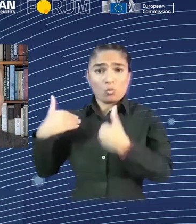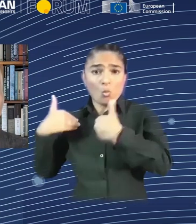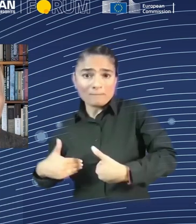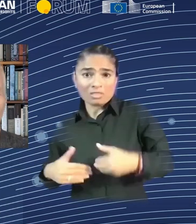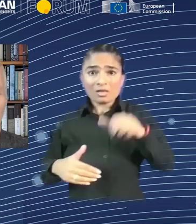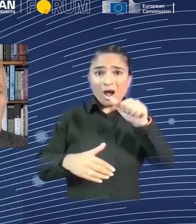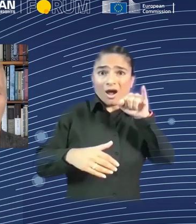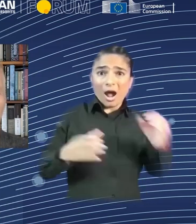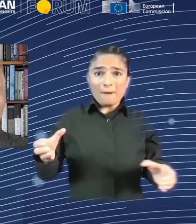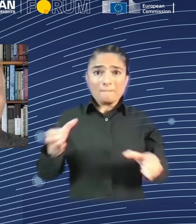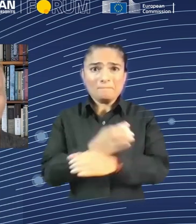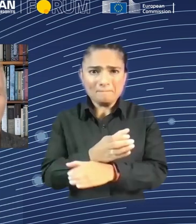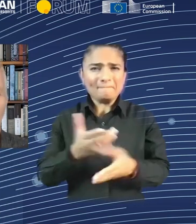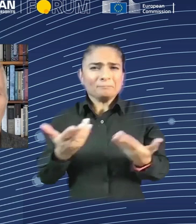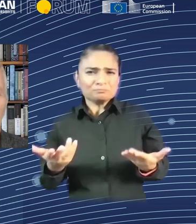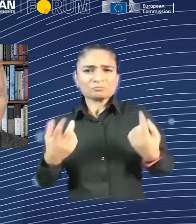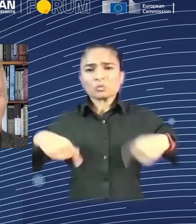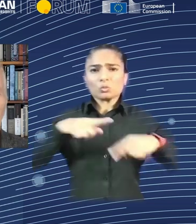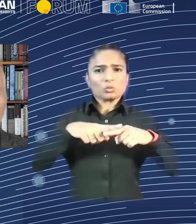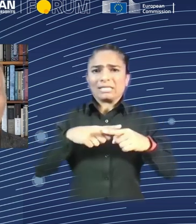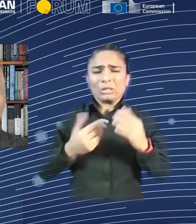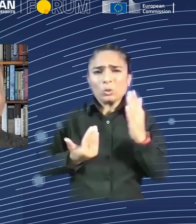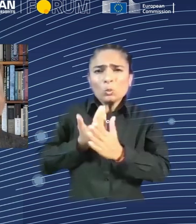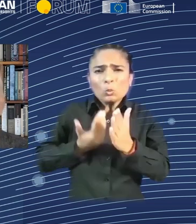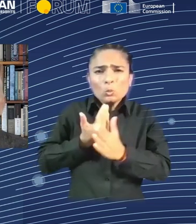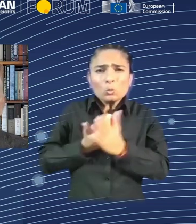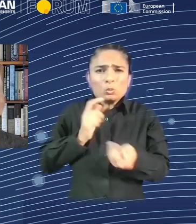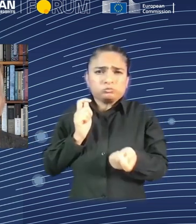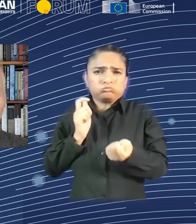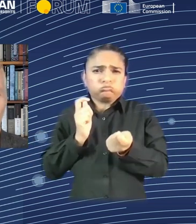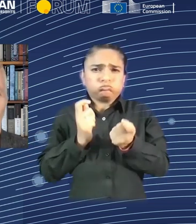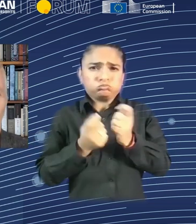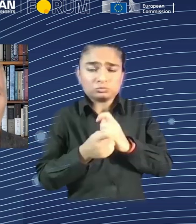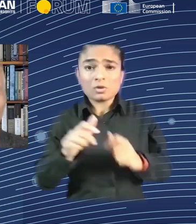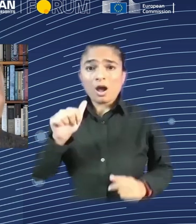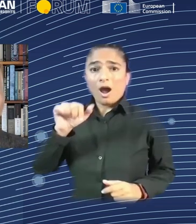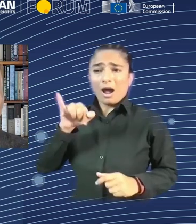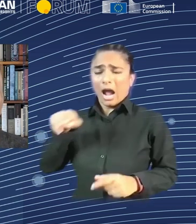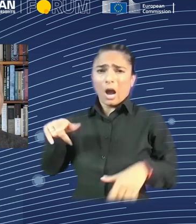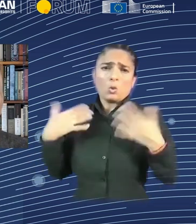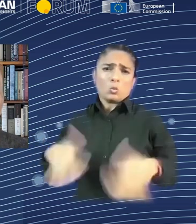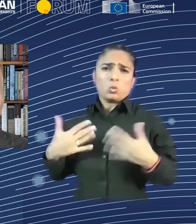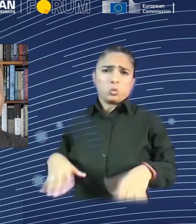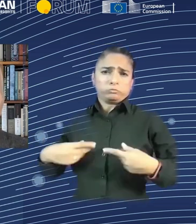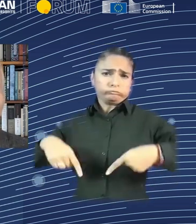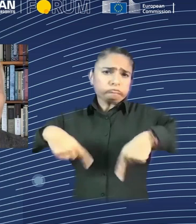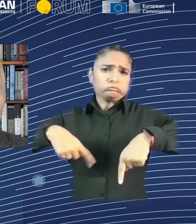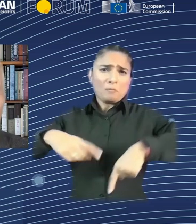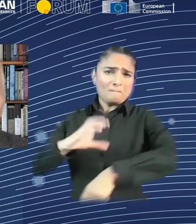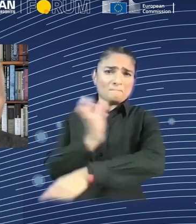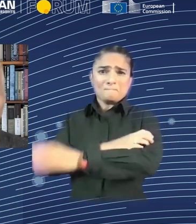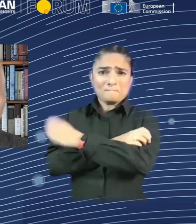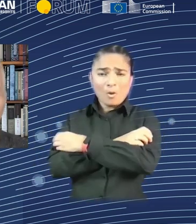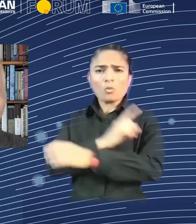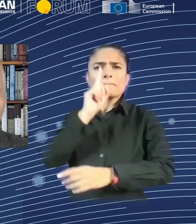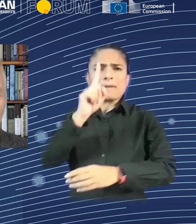in the early days of the Industrial Revolution. William Blake, the famous British poet, referred to the dark satanic